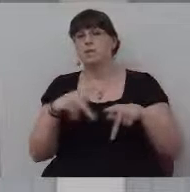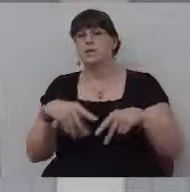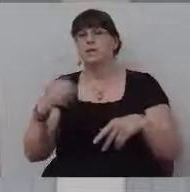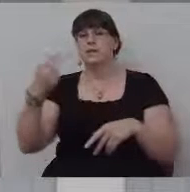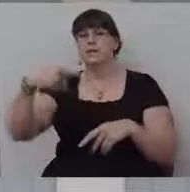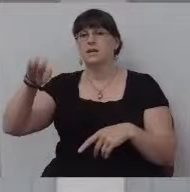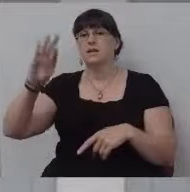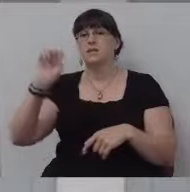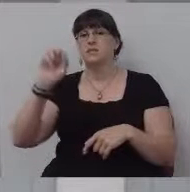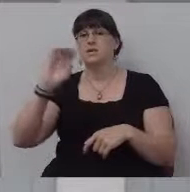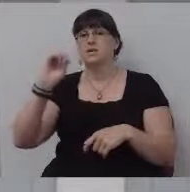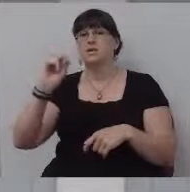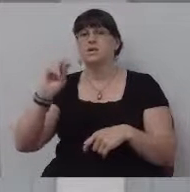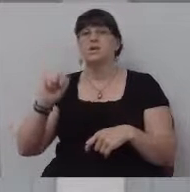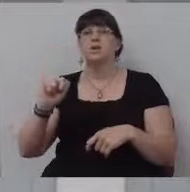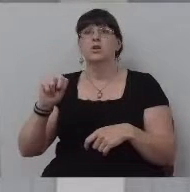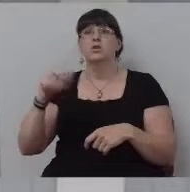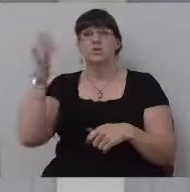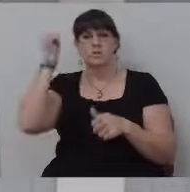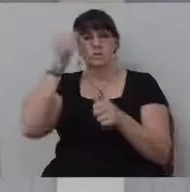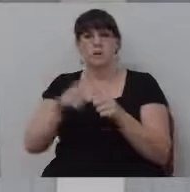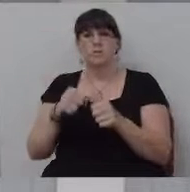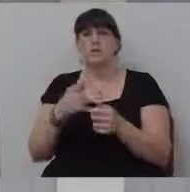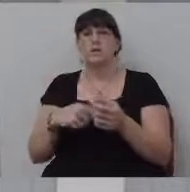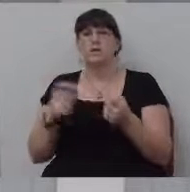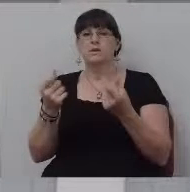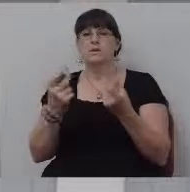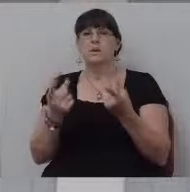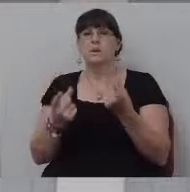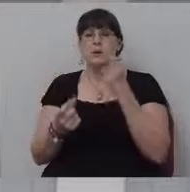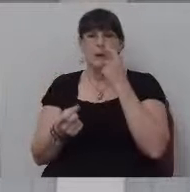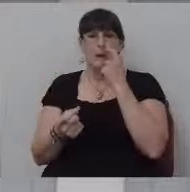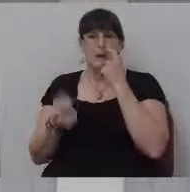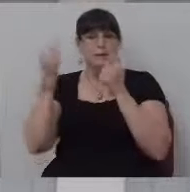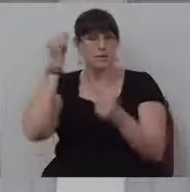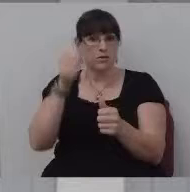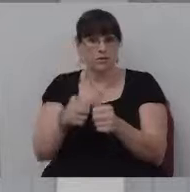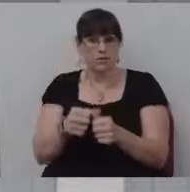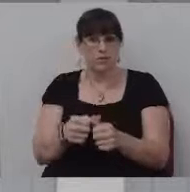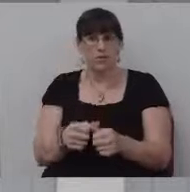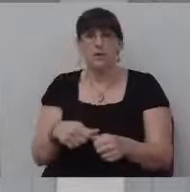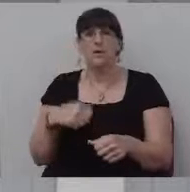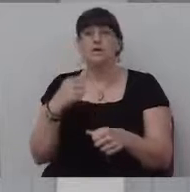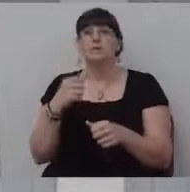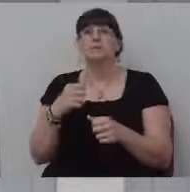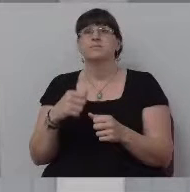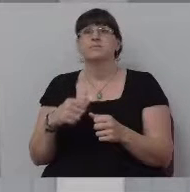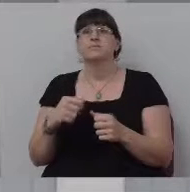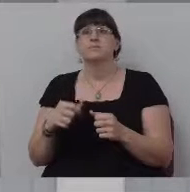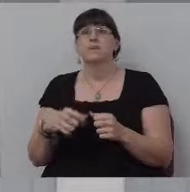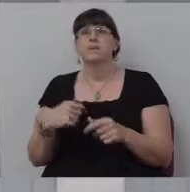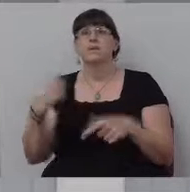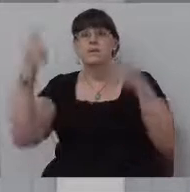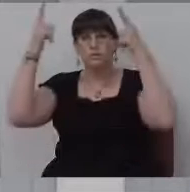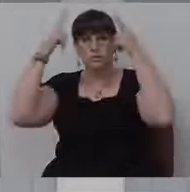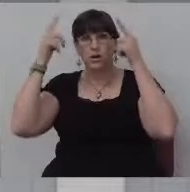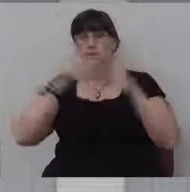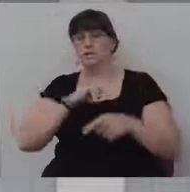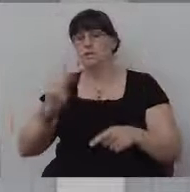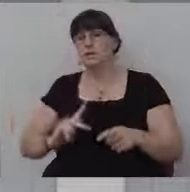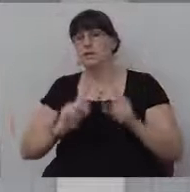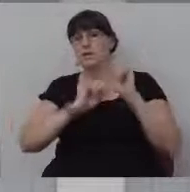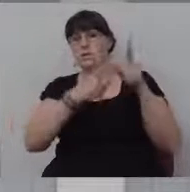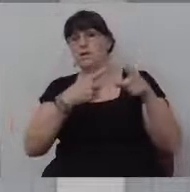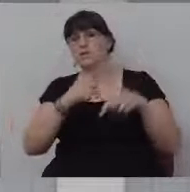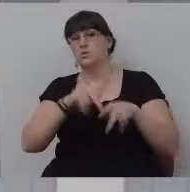what he had done. And after he's crowned king, he goes to, from Jerusalem to a place called Gibeon. And there he offers